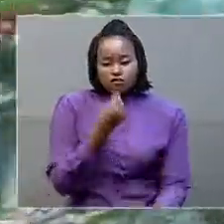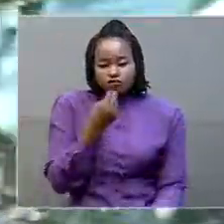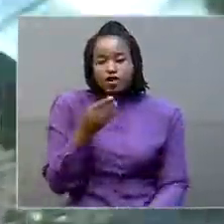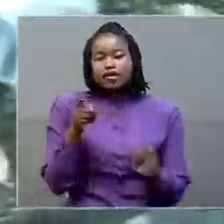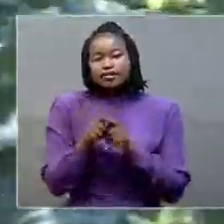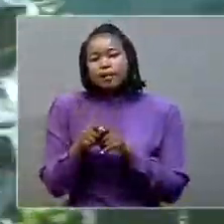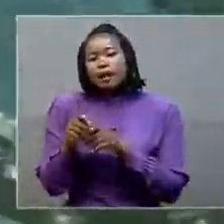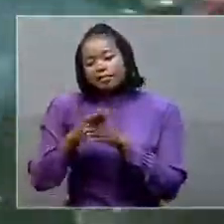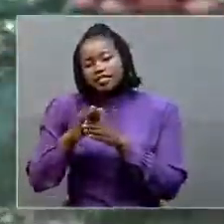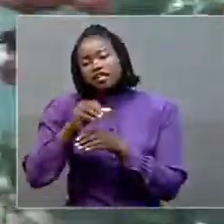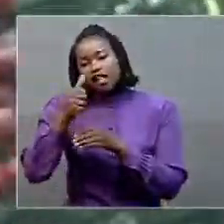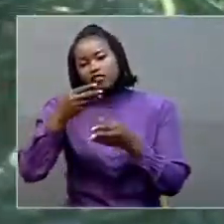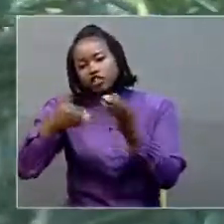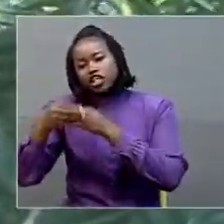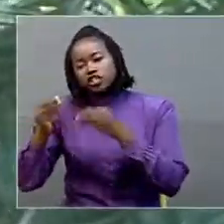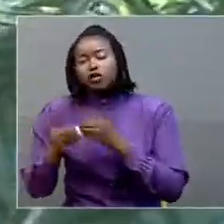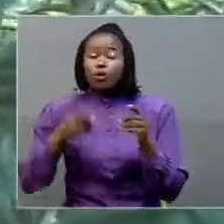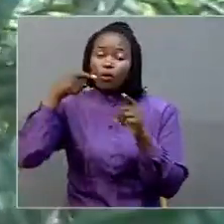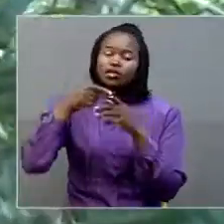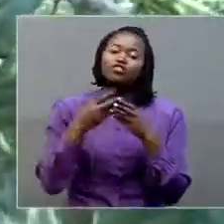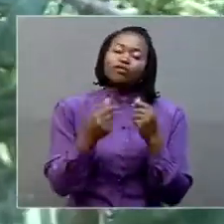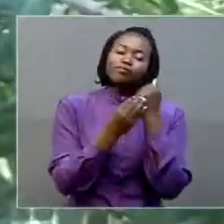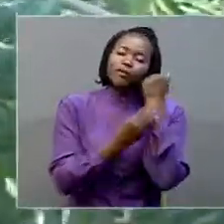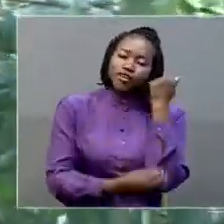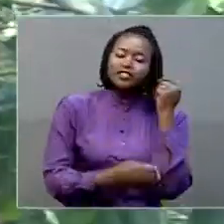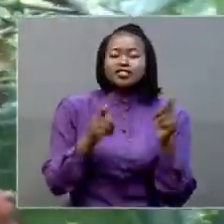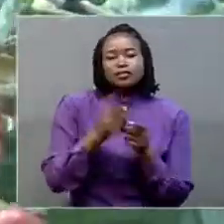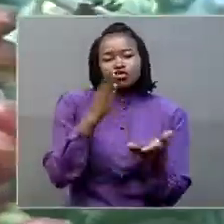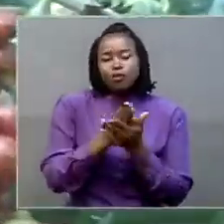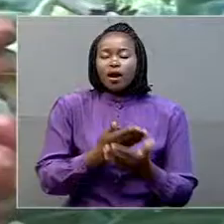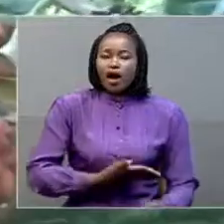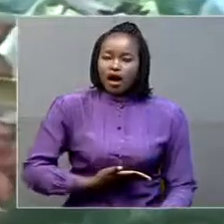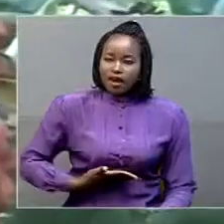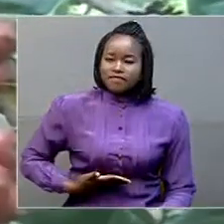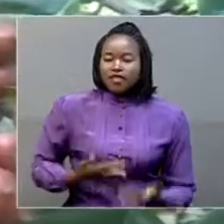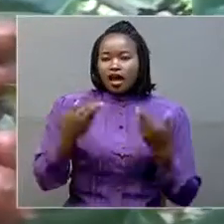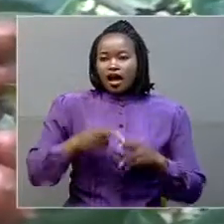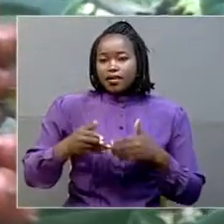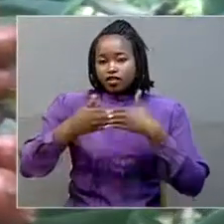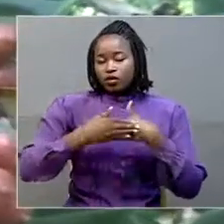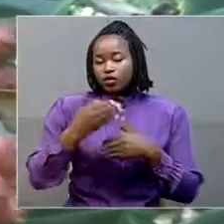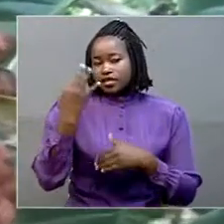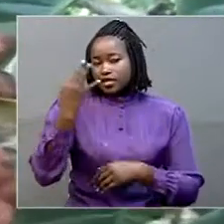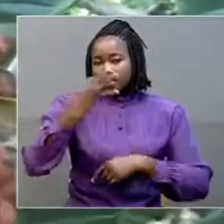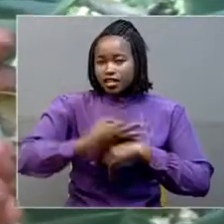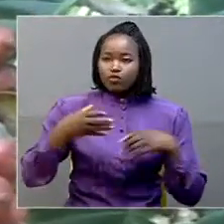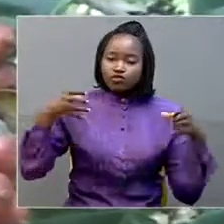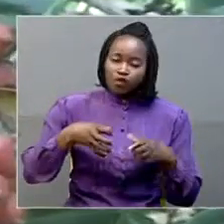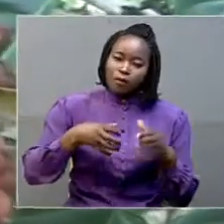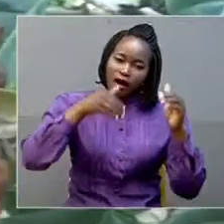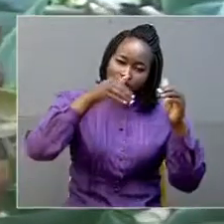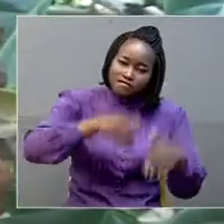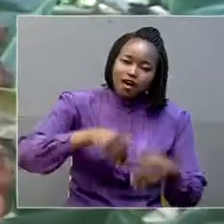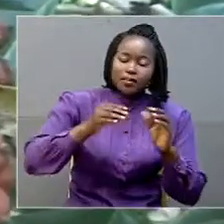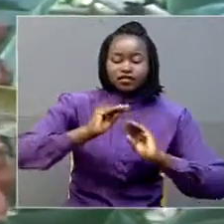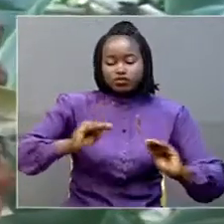farming as a weapon against poverty and hunger. This was during the closing of a three-day group farmer's training organized